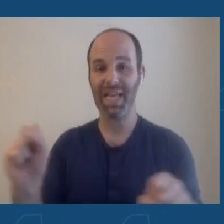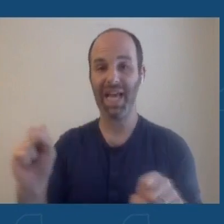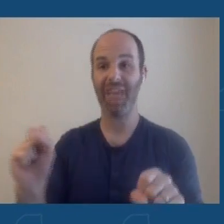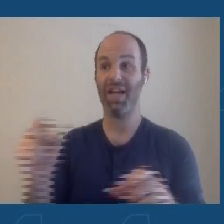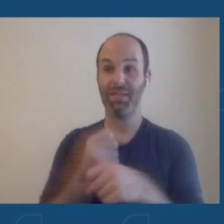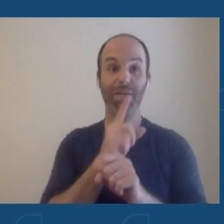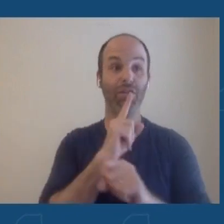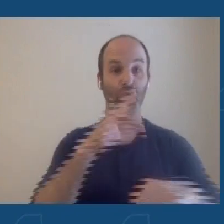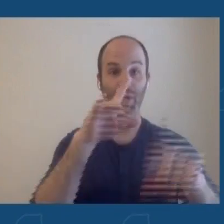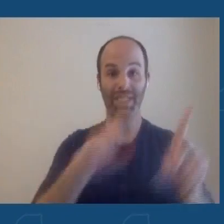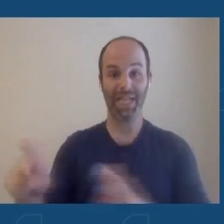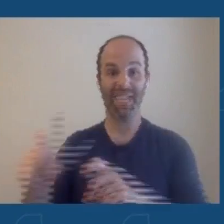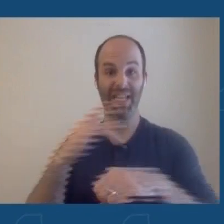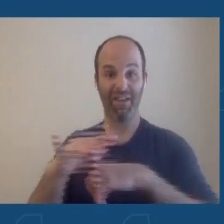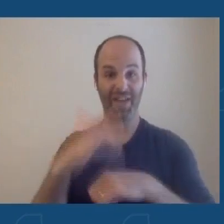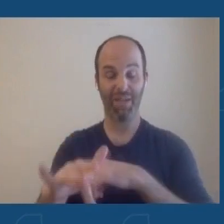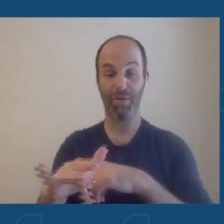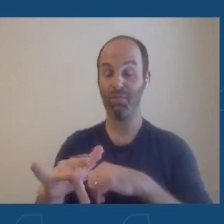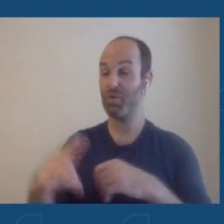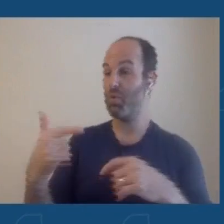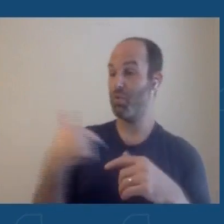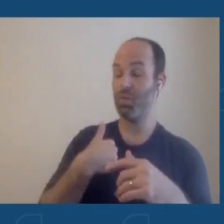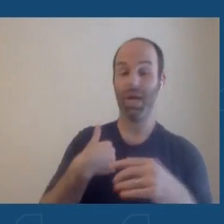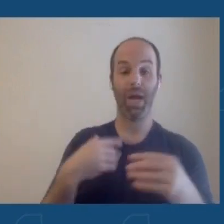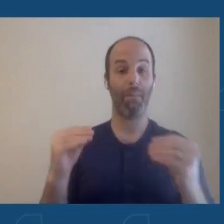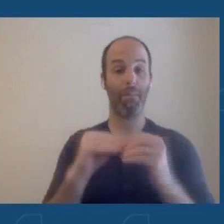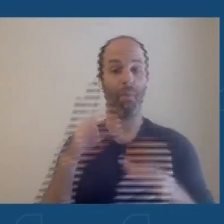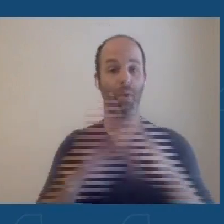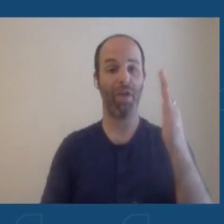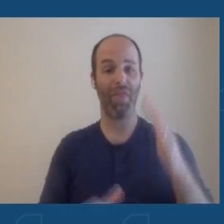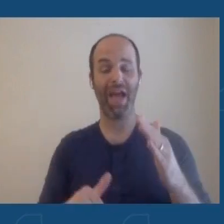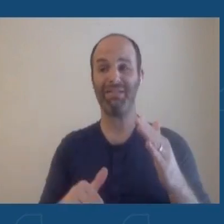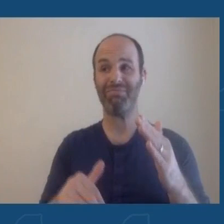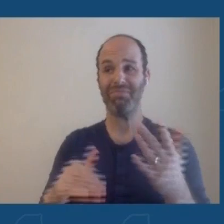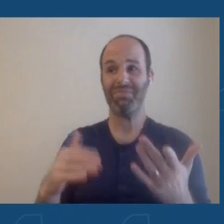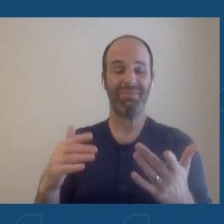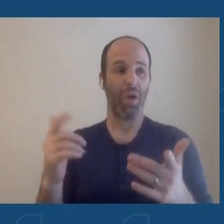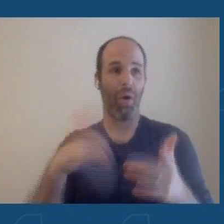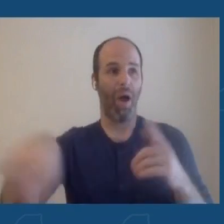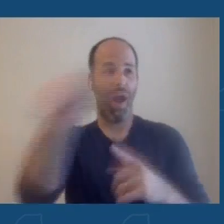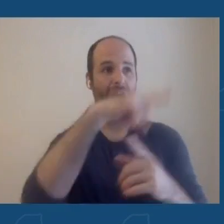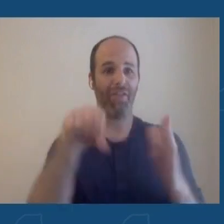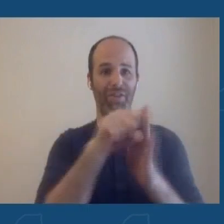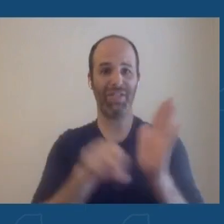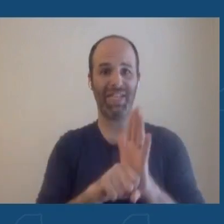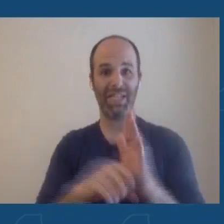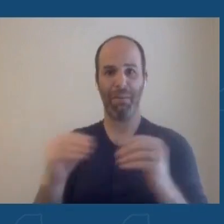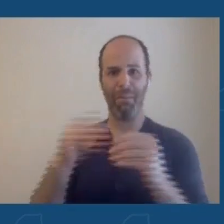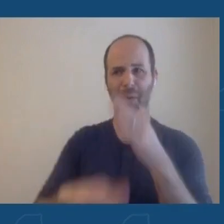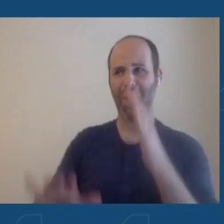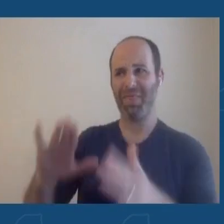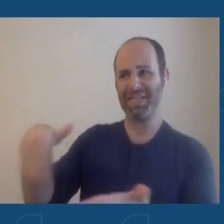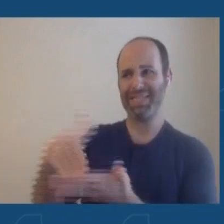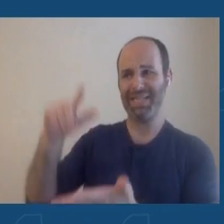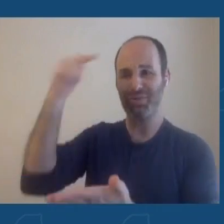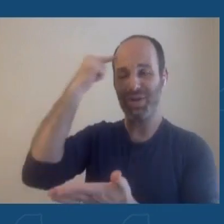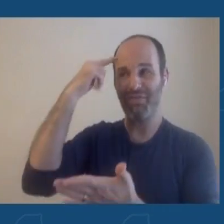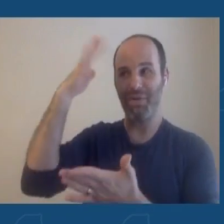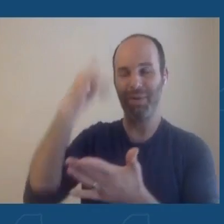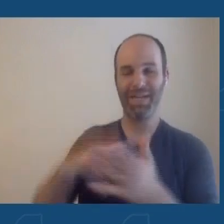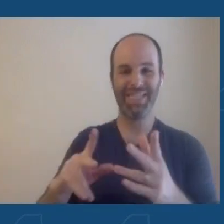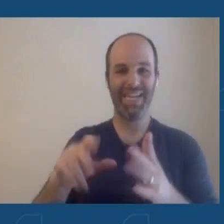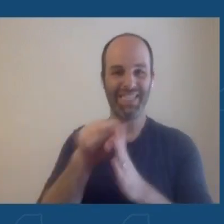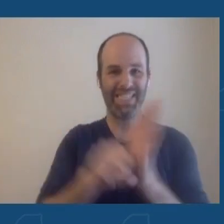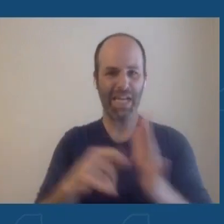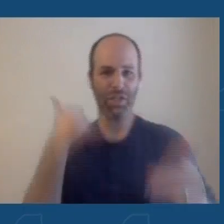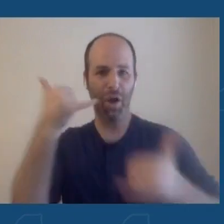more than any state. I think that at one time we probably had more than the federal government, because people were calling us, other states were calling us, asking if